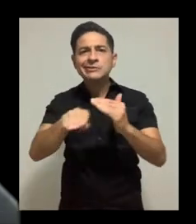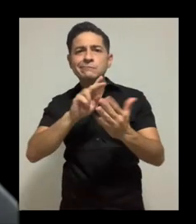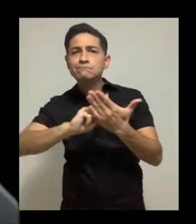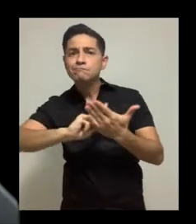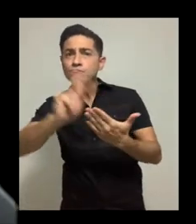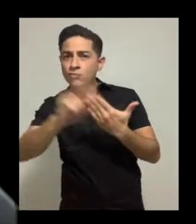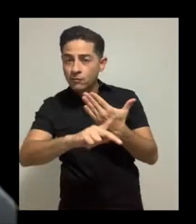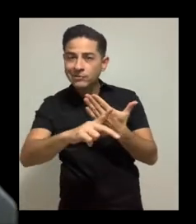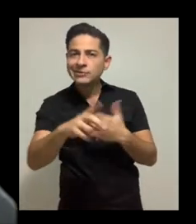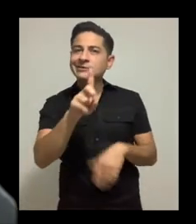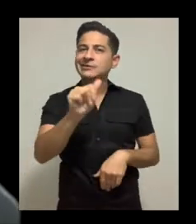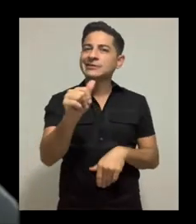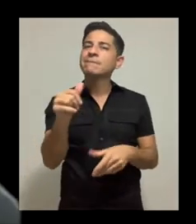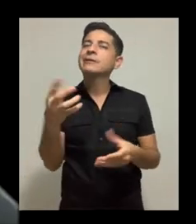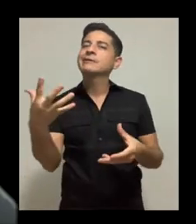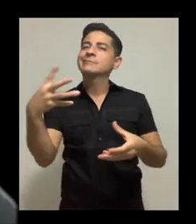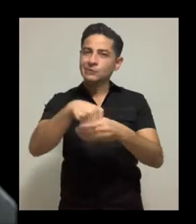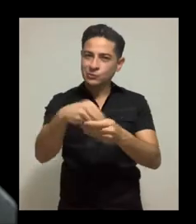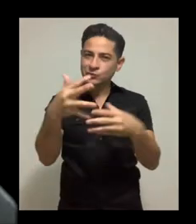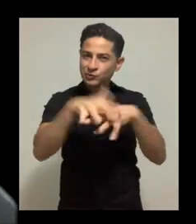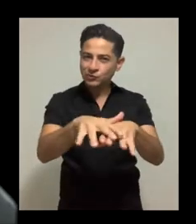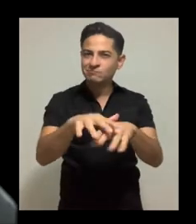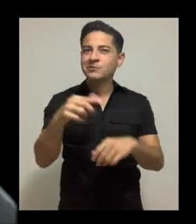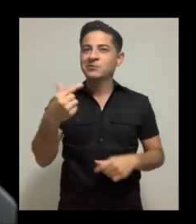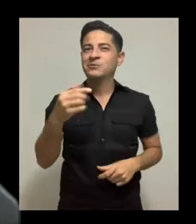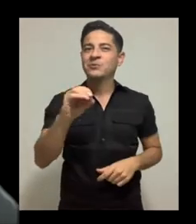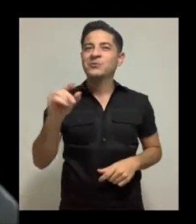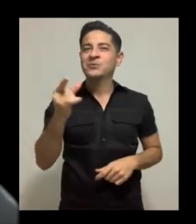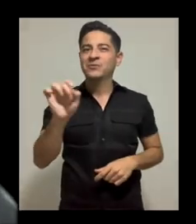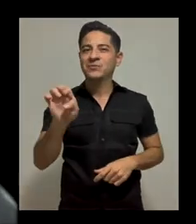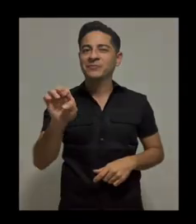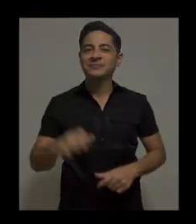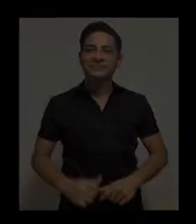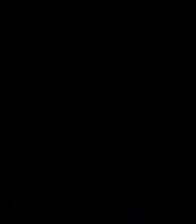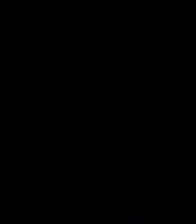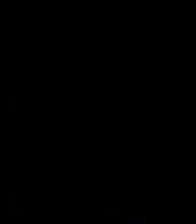of Accessibility Programs and Disability Inclusion at Google.